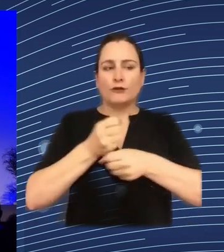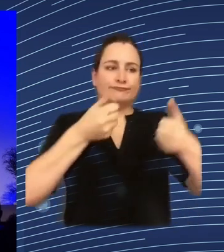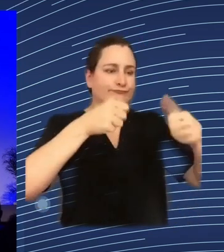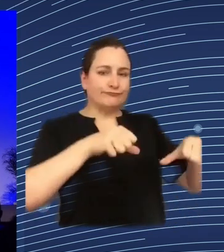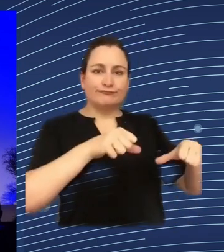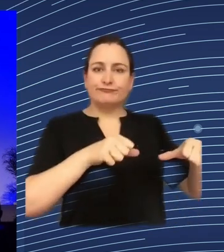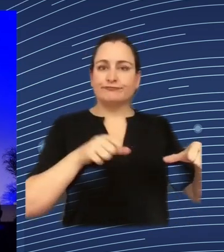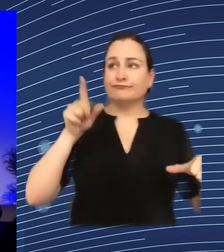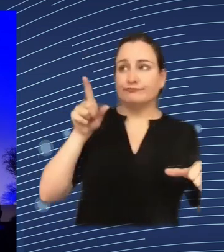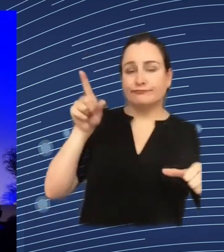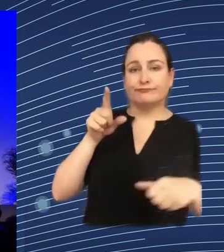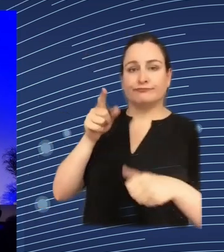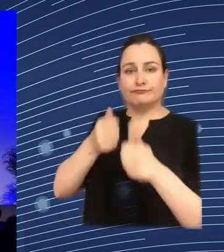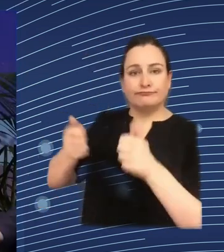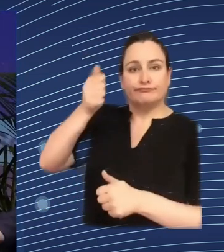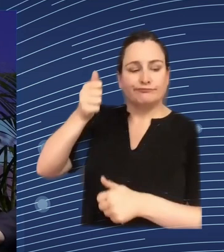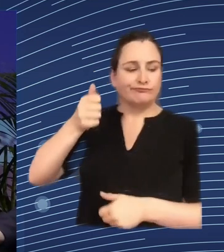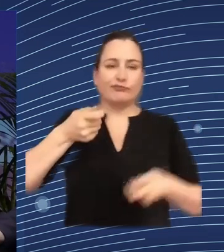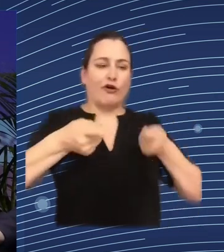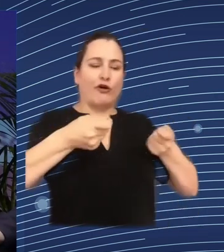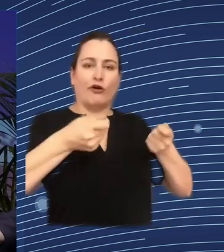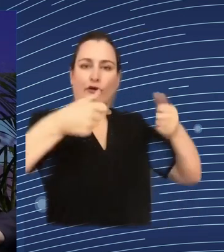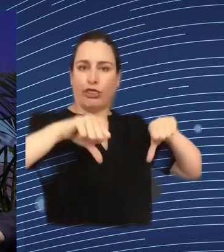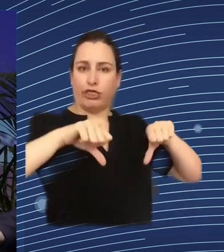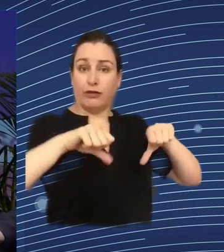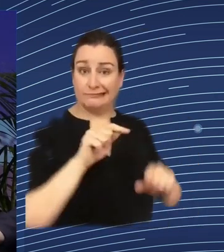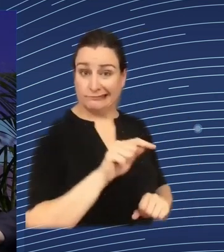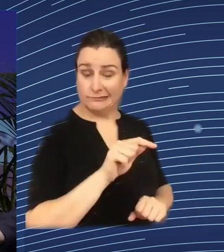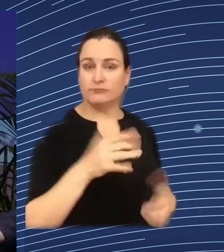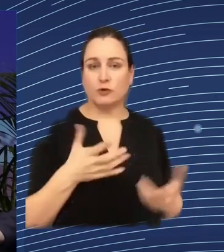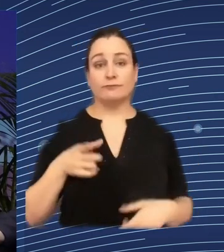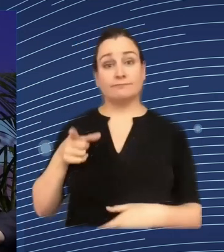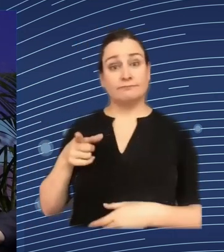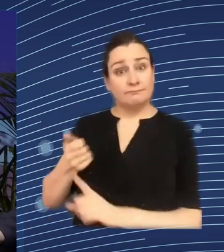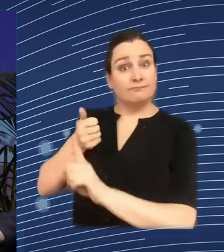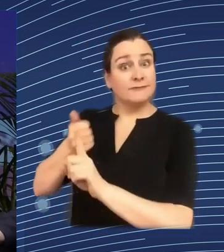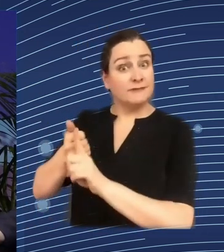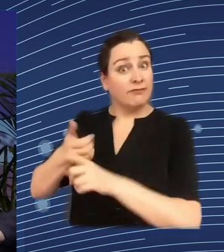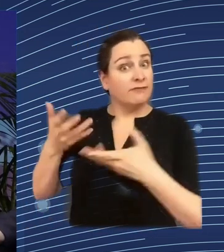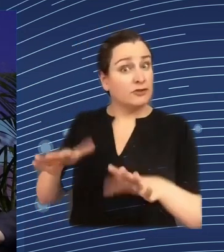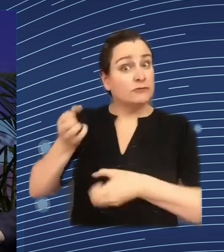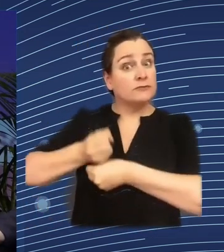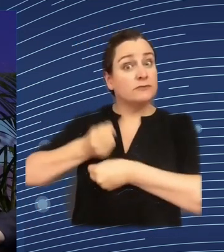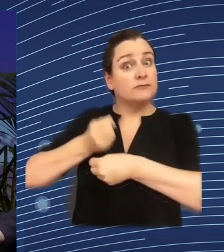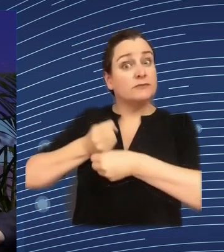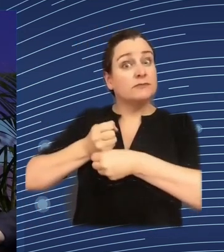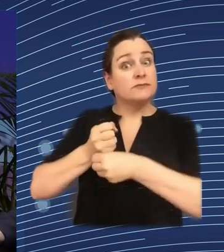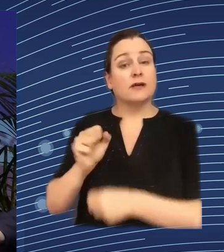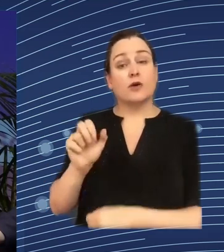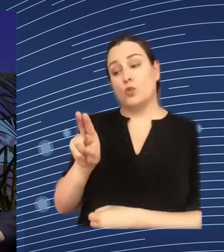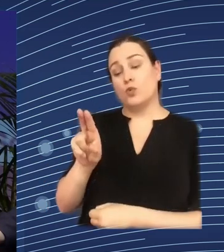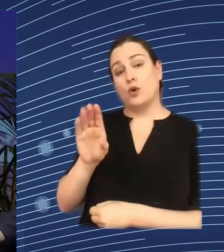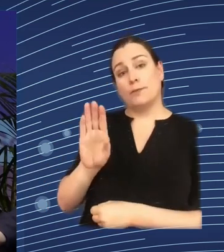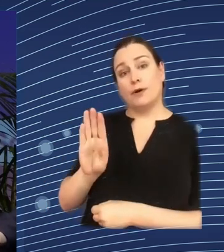James has previously had a career in technology he's been an uber driver himself and he is now helping gig workers claim the rights in